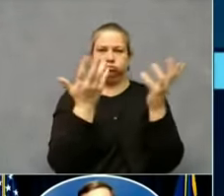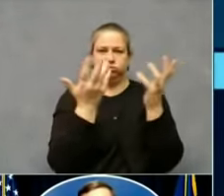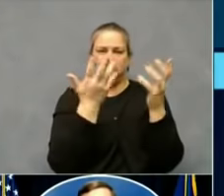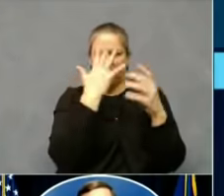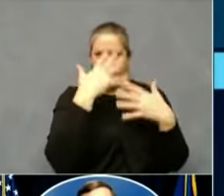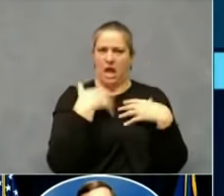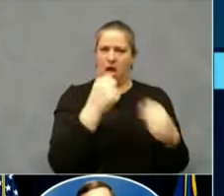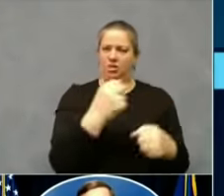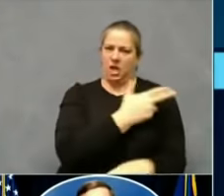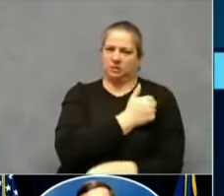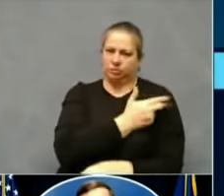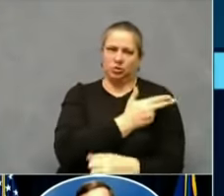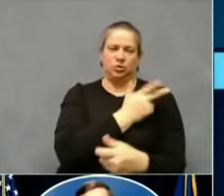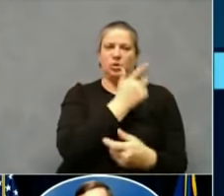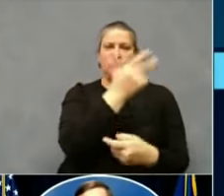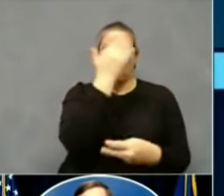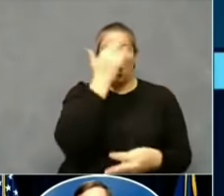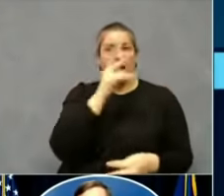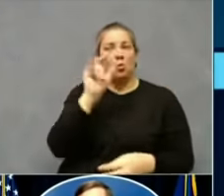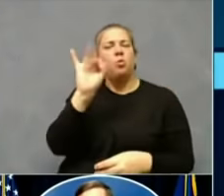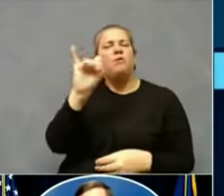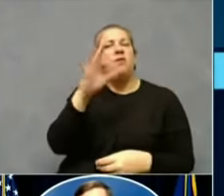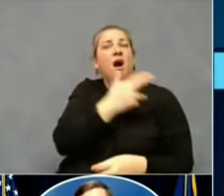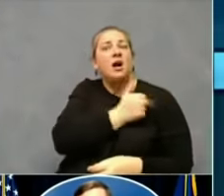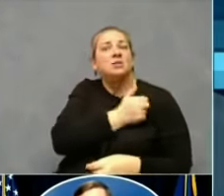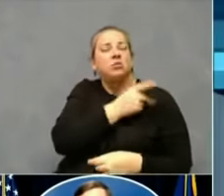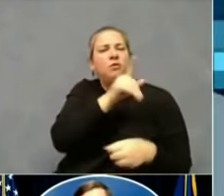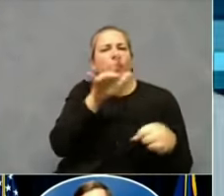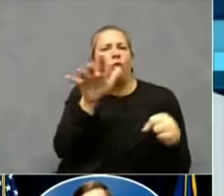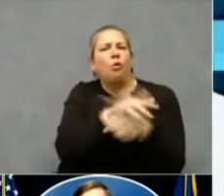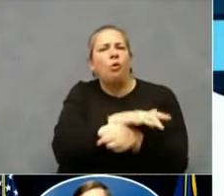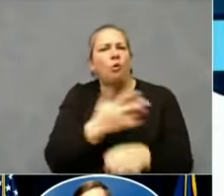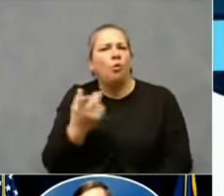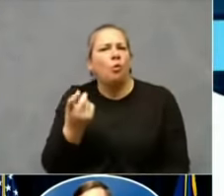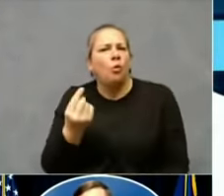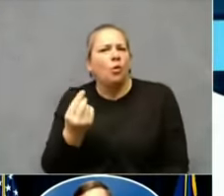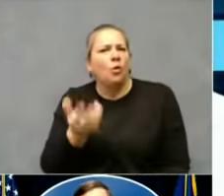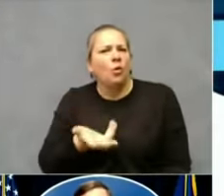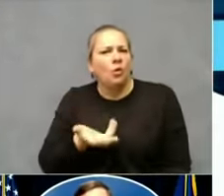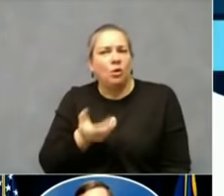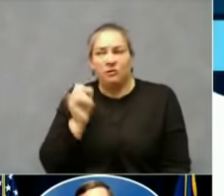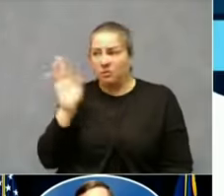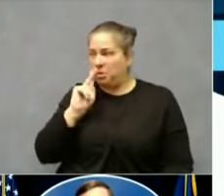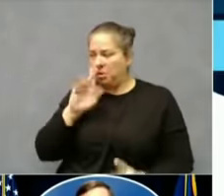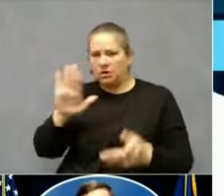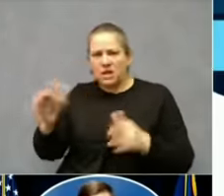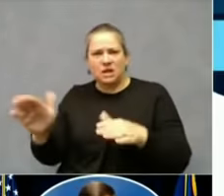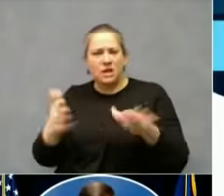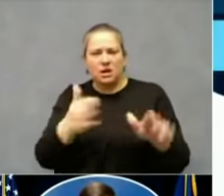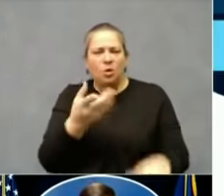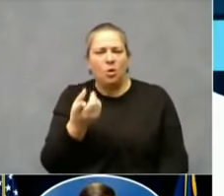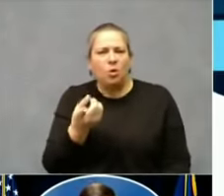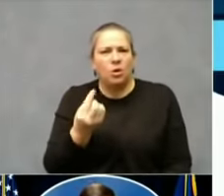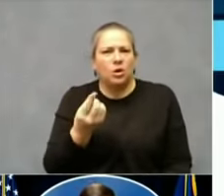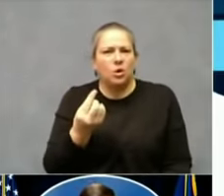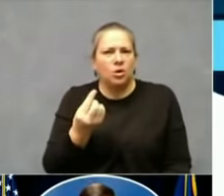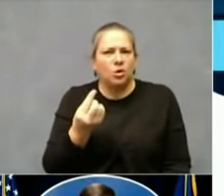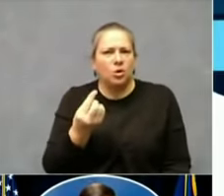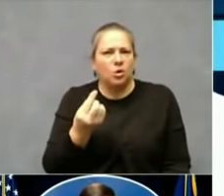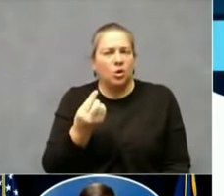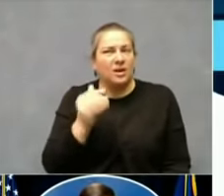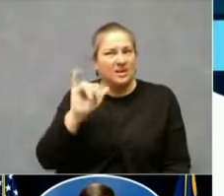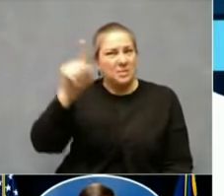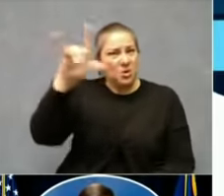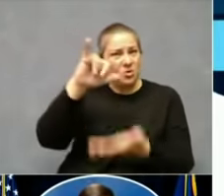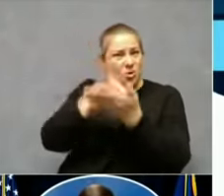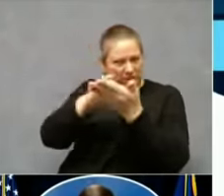capacity with its loss of life and incredible, awful, tragic loss of life early on. And look,